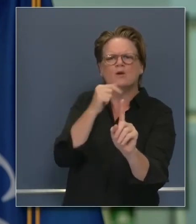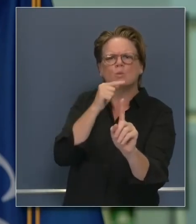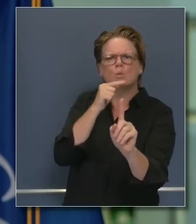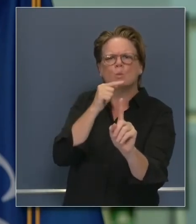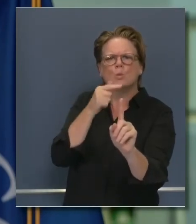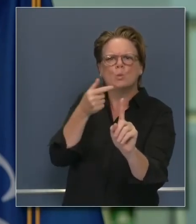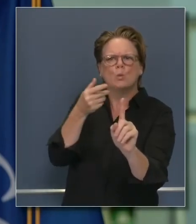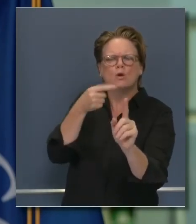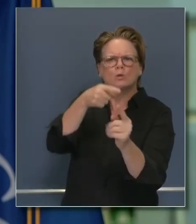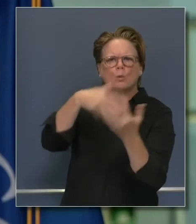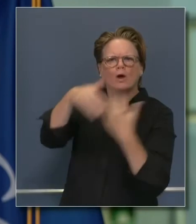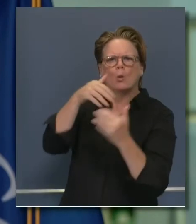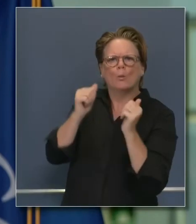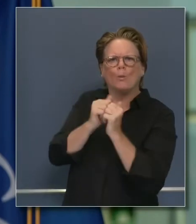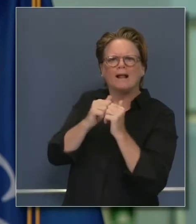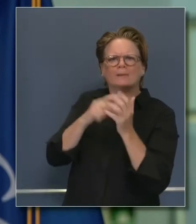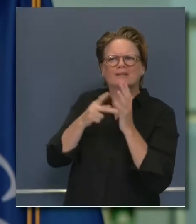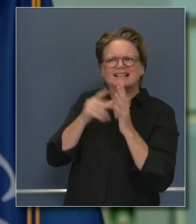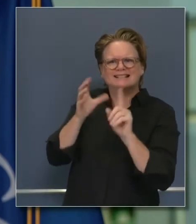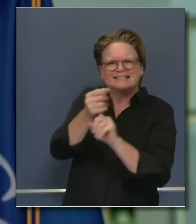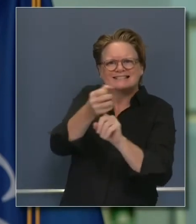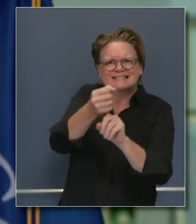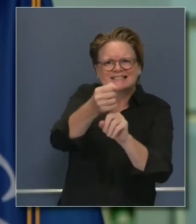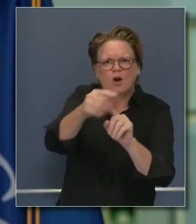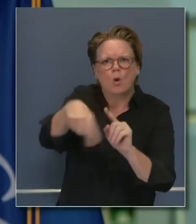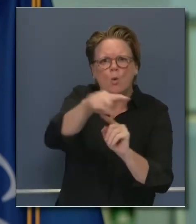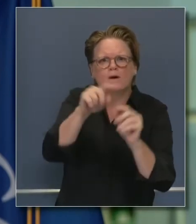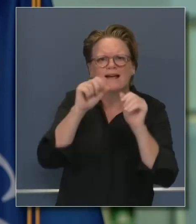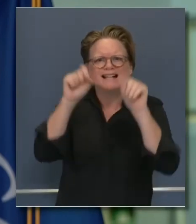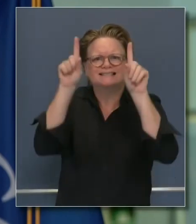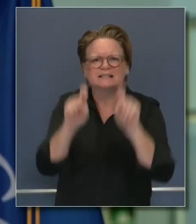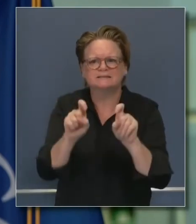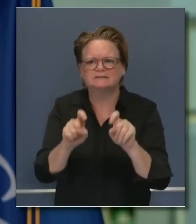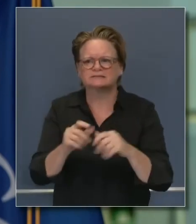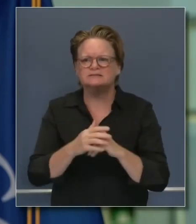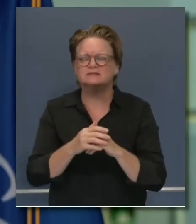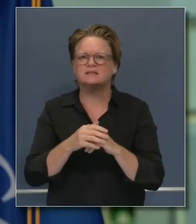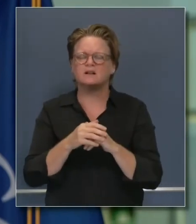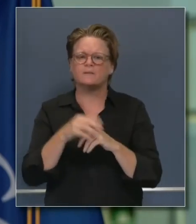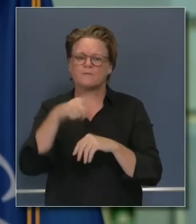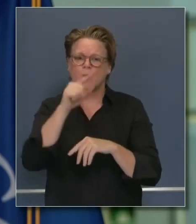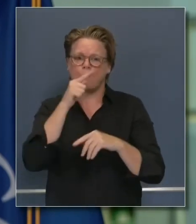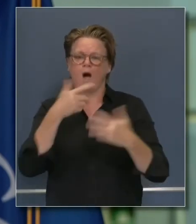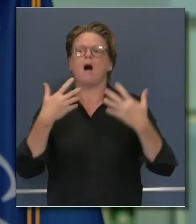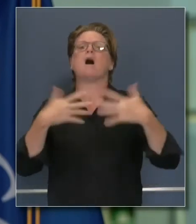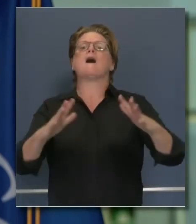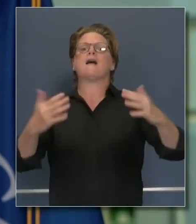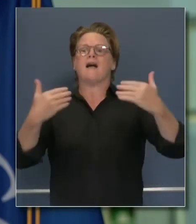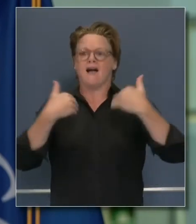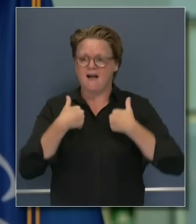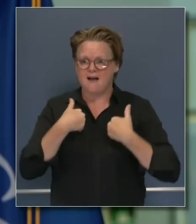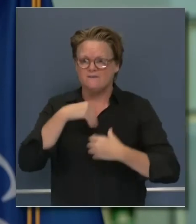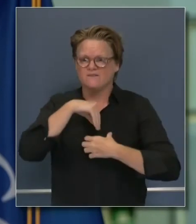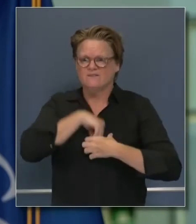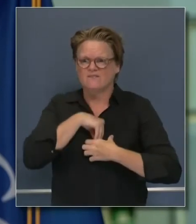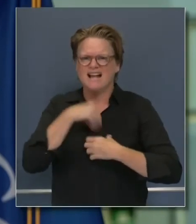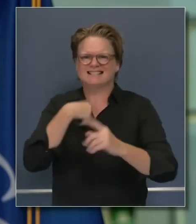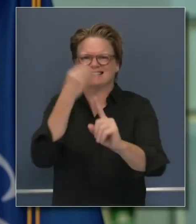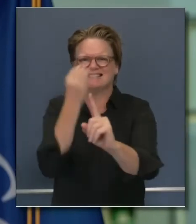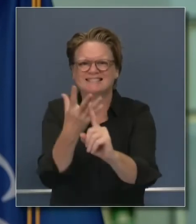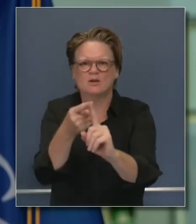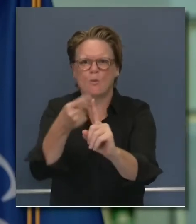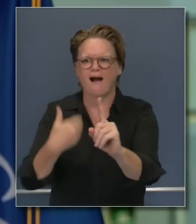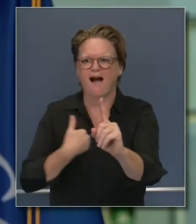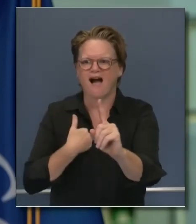those who are positive, identify their contacts, and catch them at the point when they might be most effective